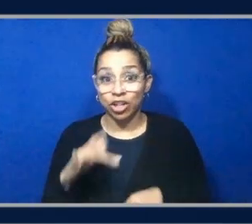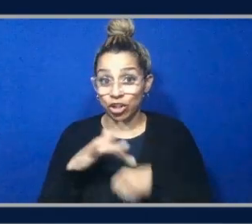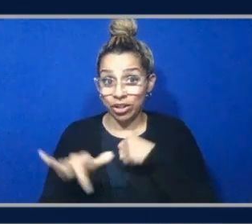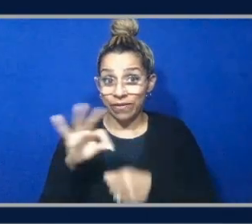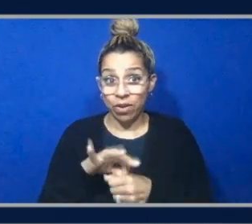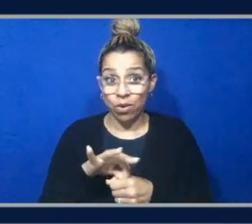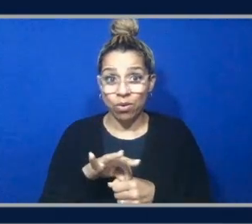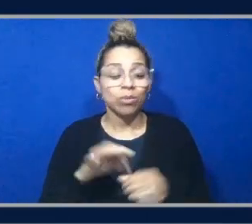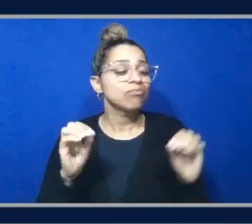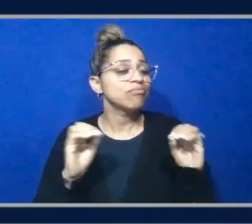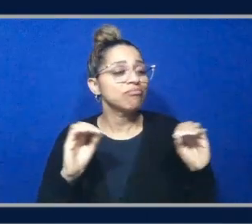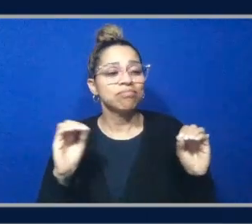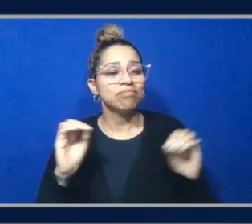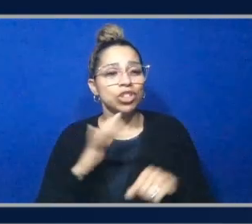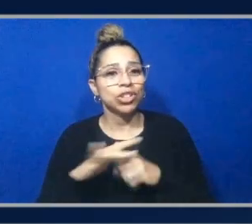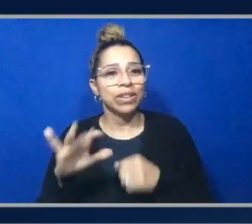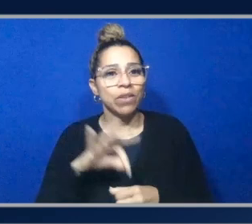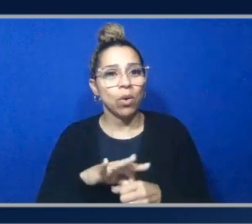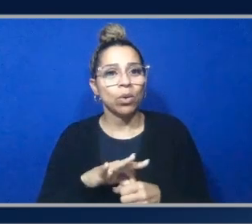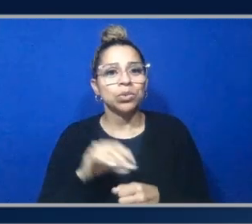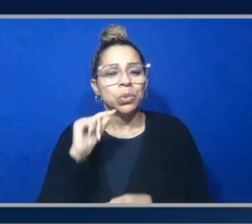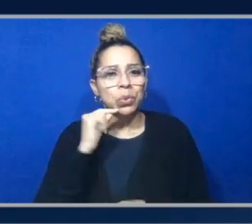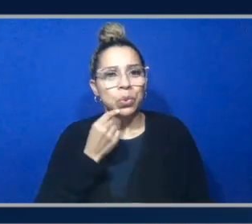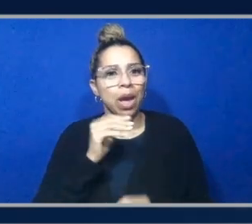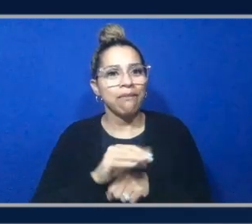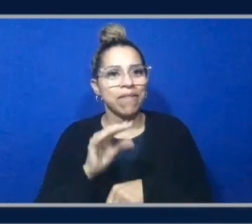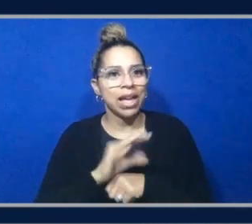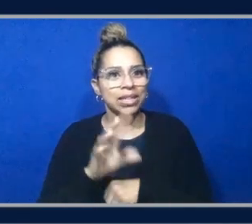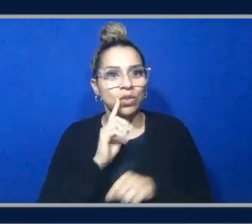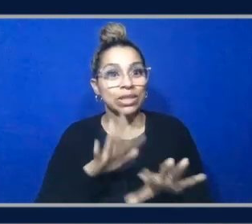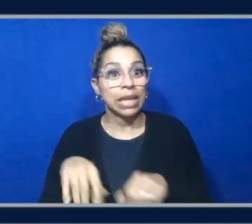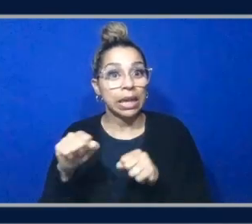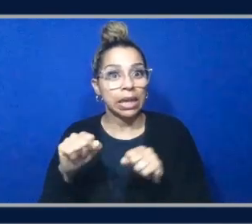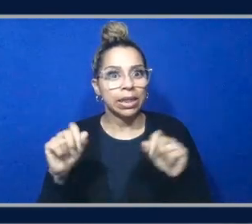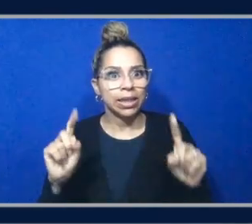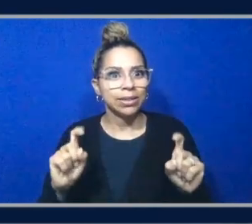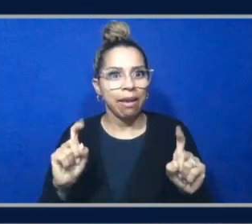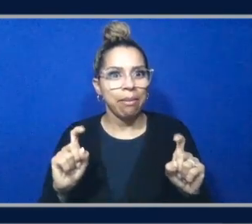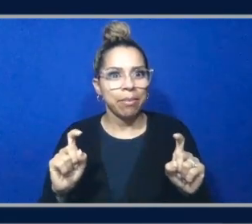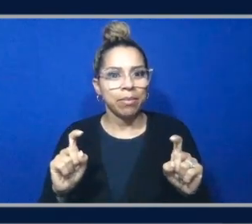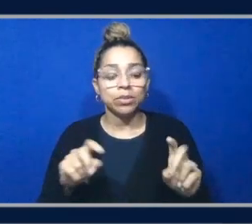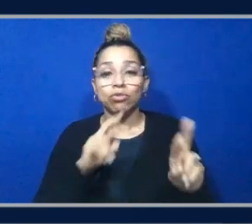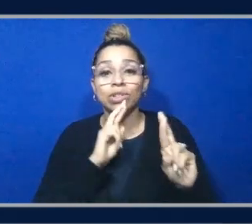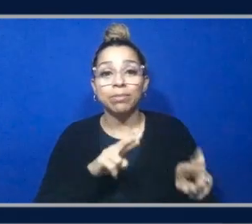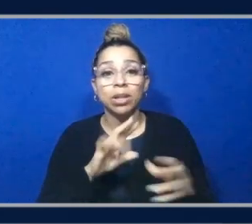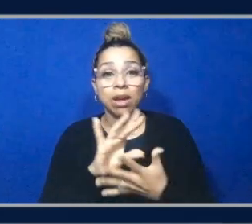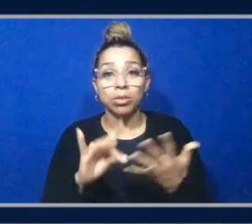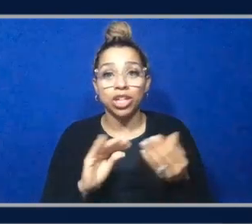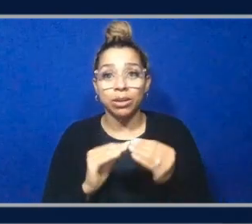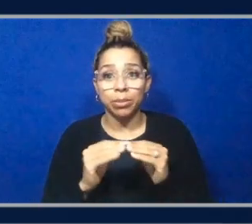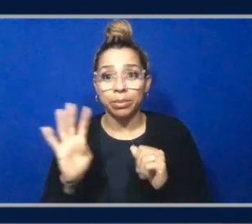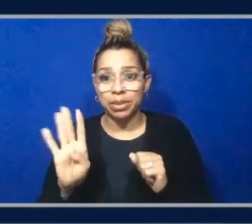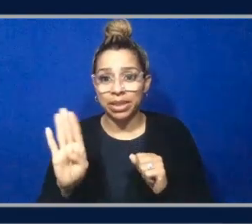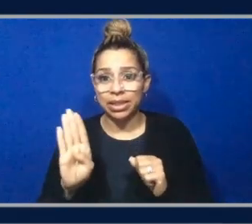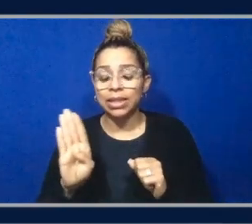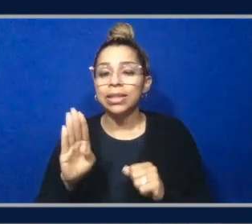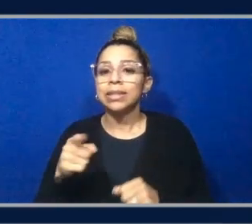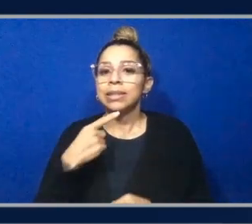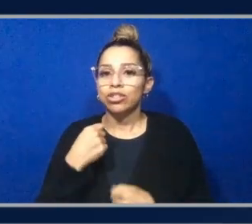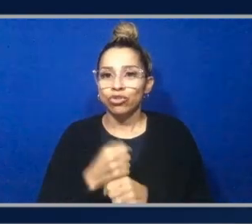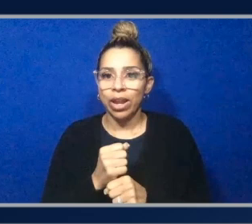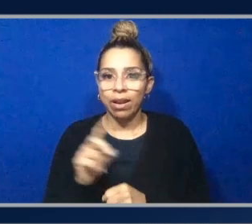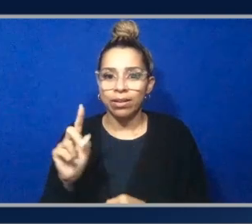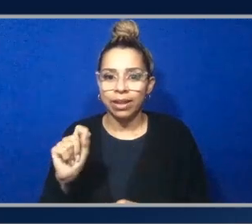I see some really cool hints and tips for taking the exam. Yeah. Okay. Excellent. Response option number B says create a data quality baseline by using the